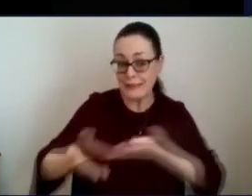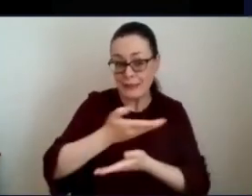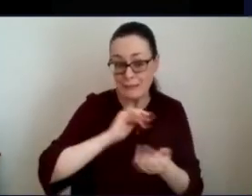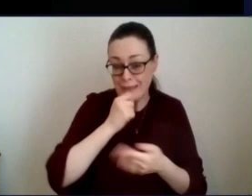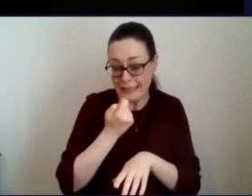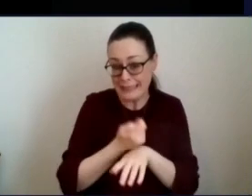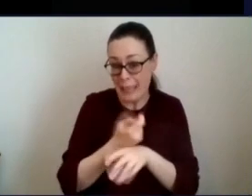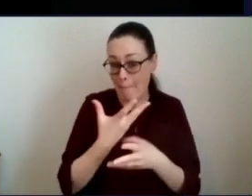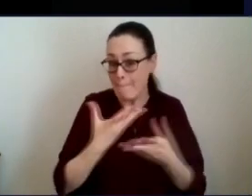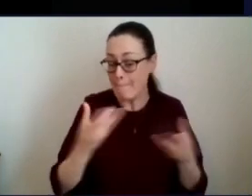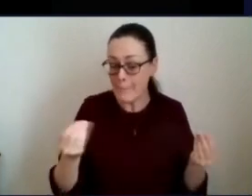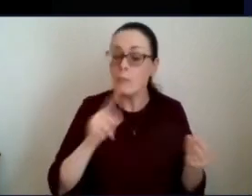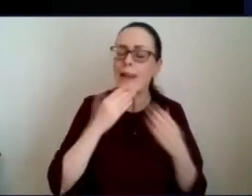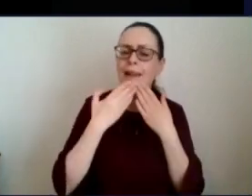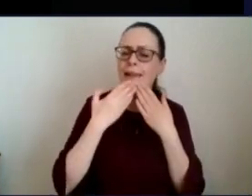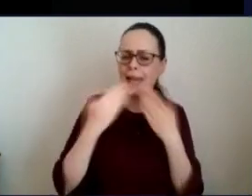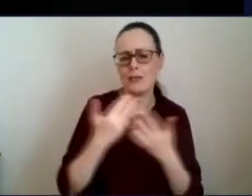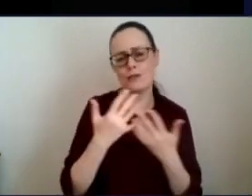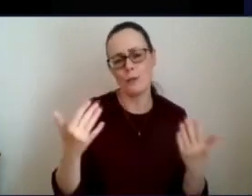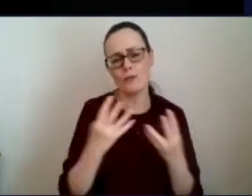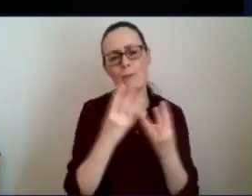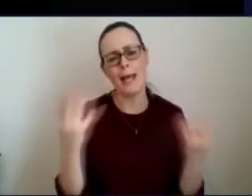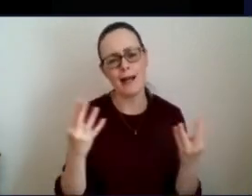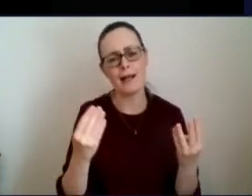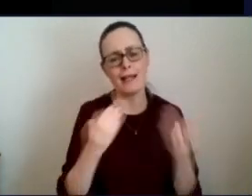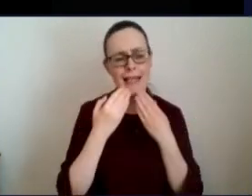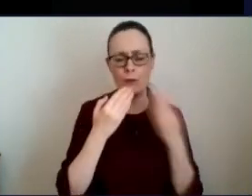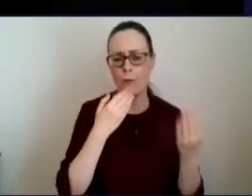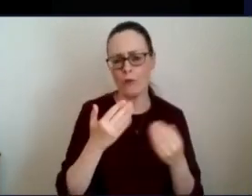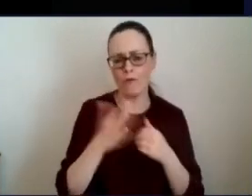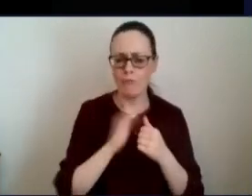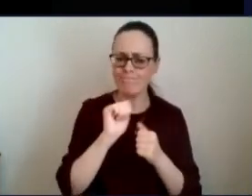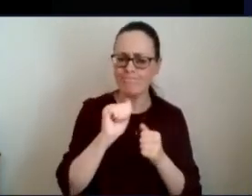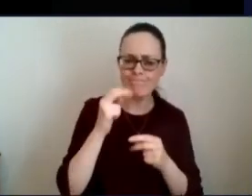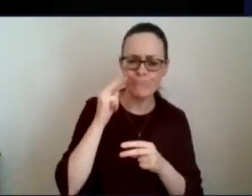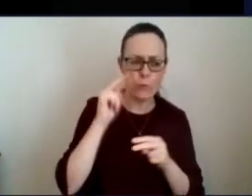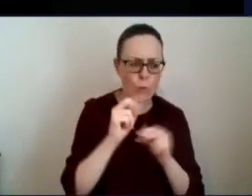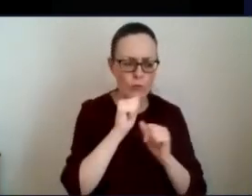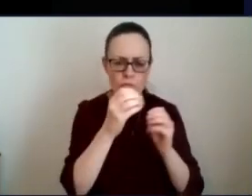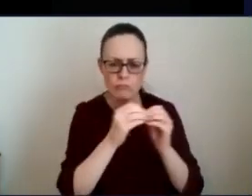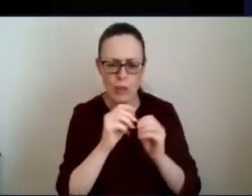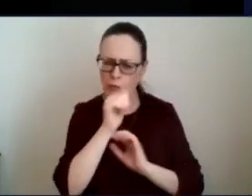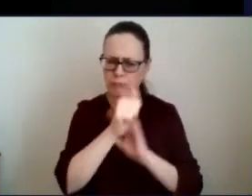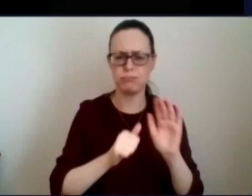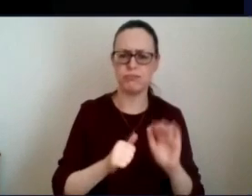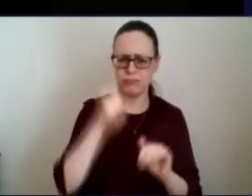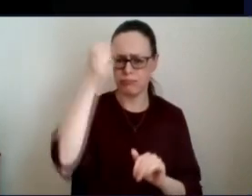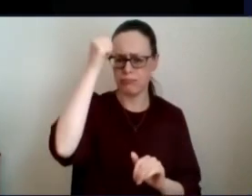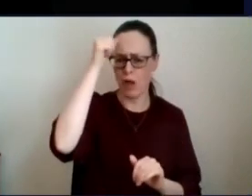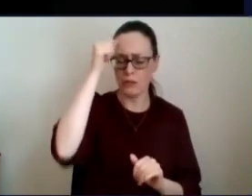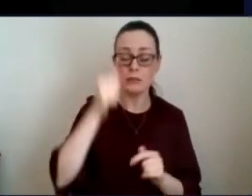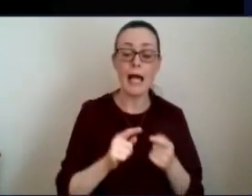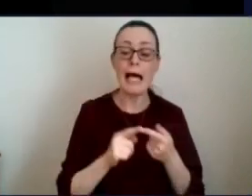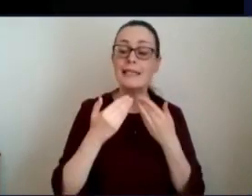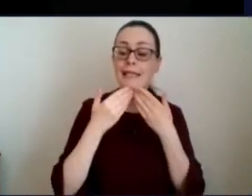for so thank you very much to our panelists uh for their insight and expertise this morning and thank you uh for all those